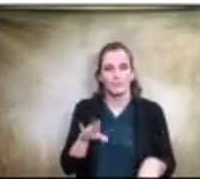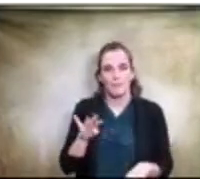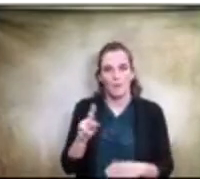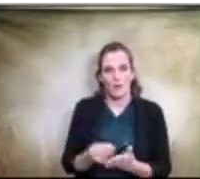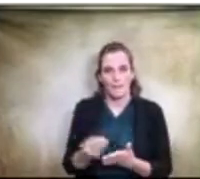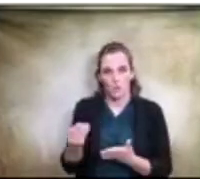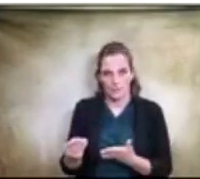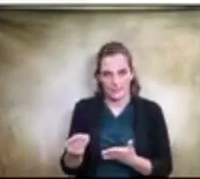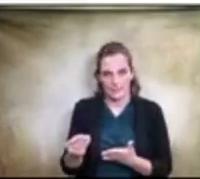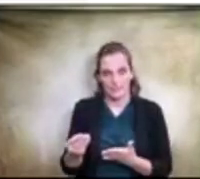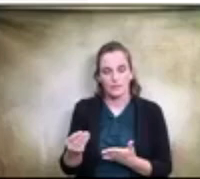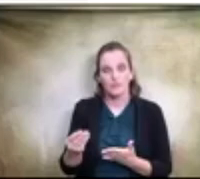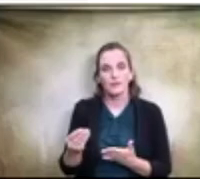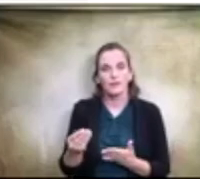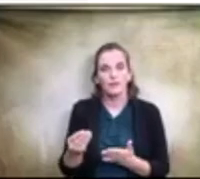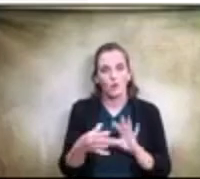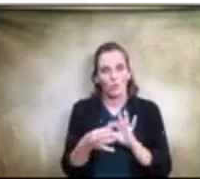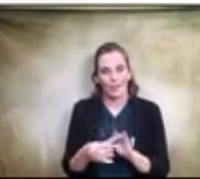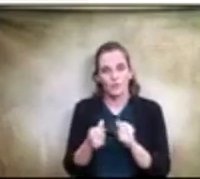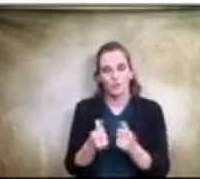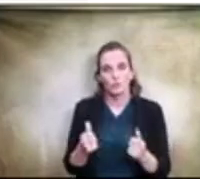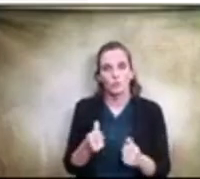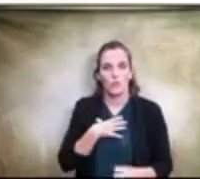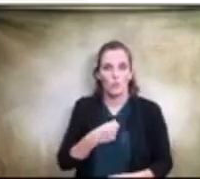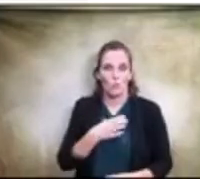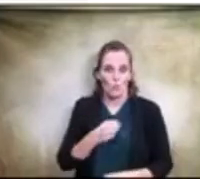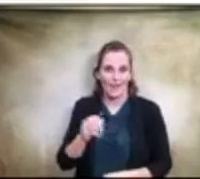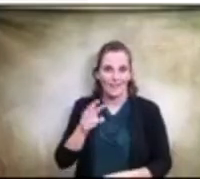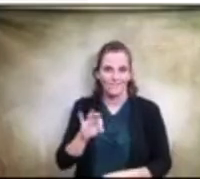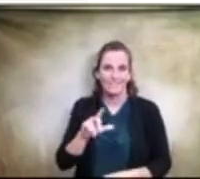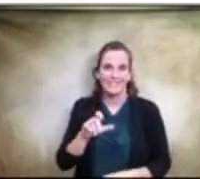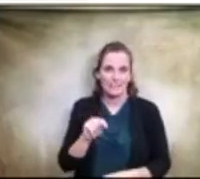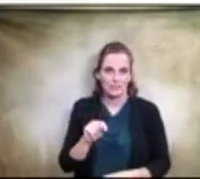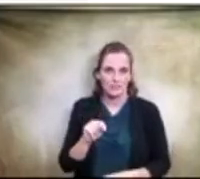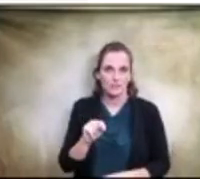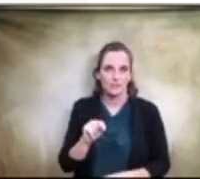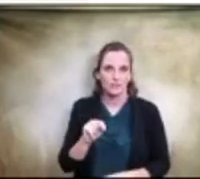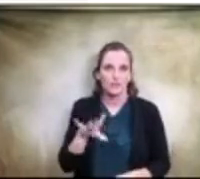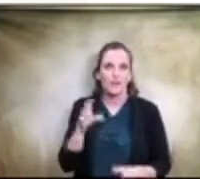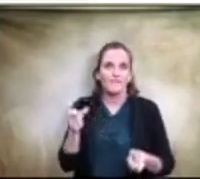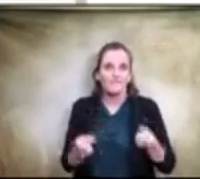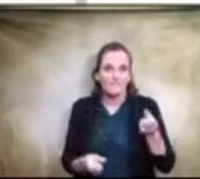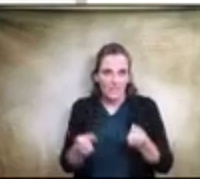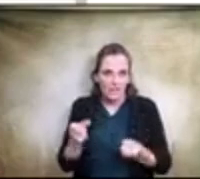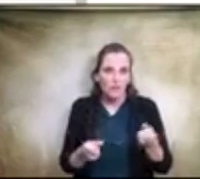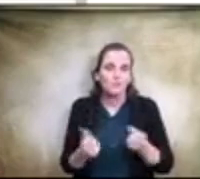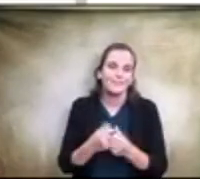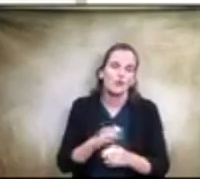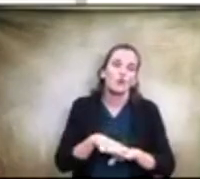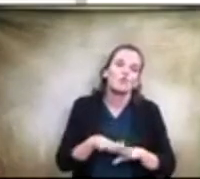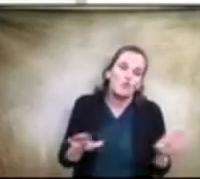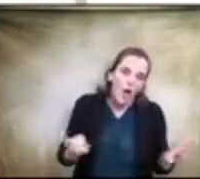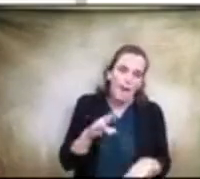to our white fleet which is our vehicles that are not buses so we're looking at